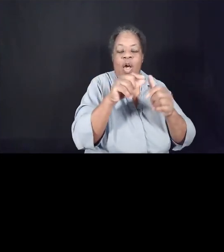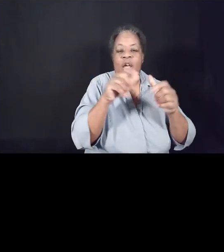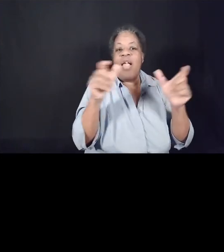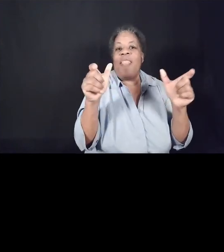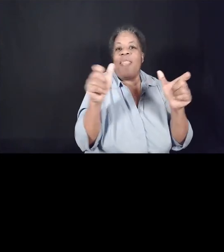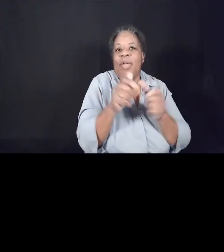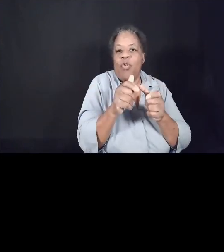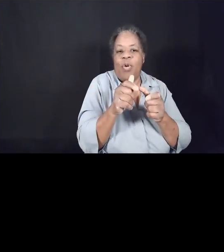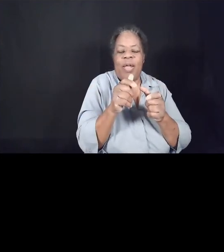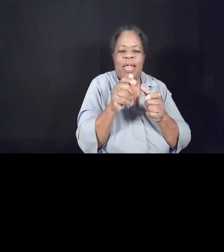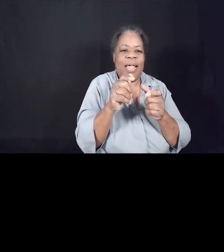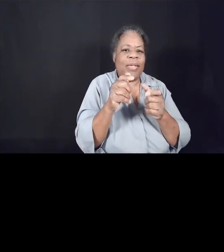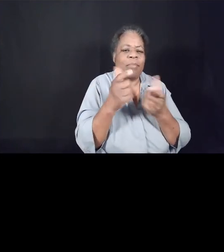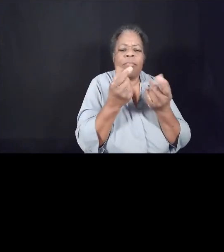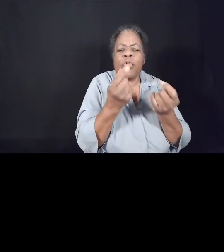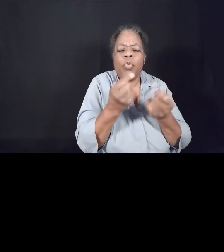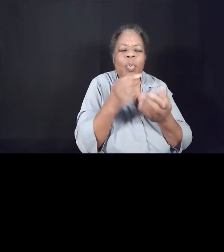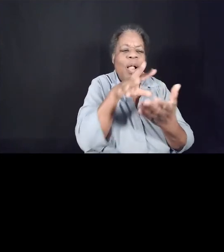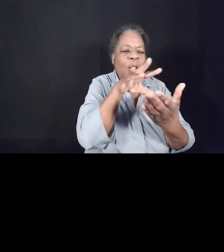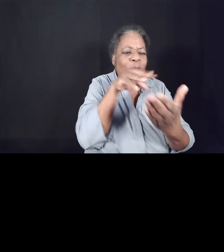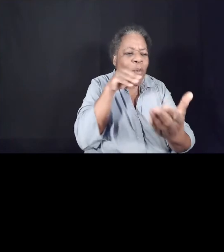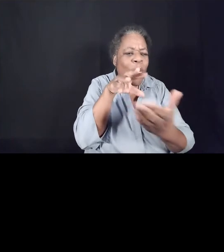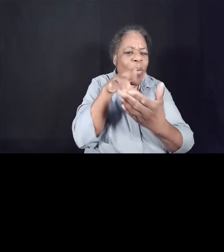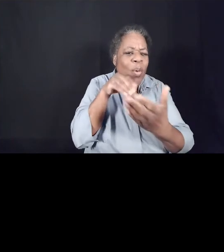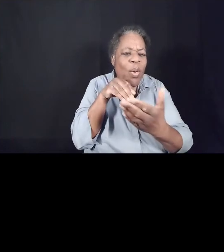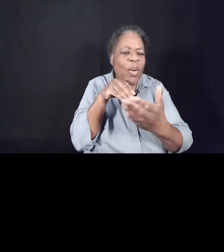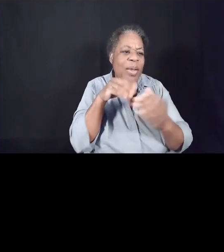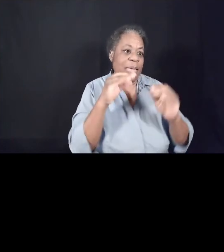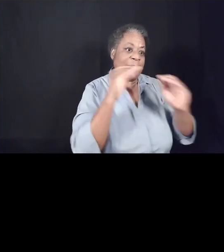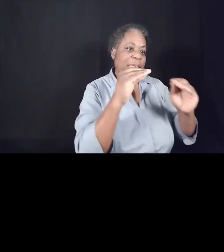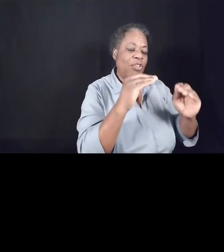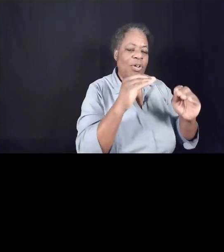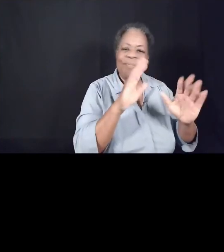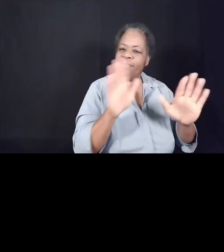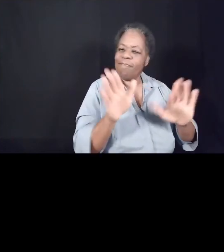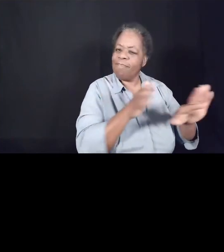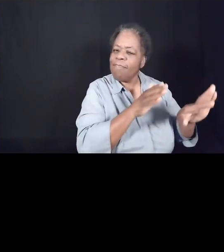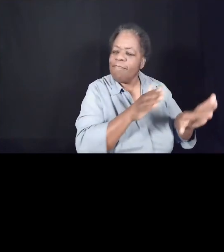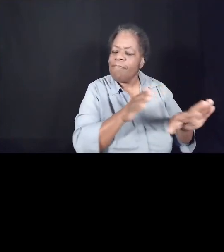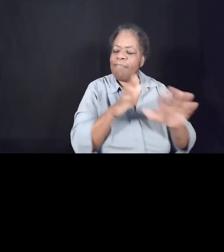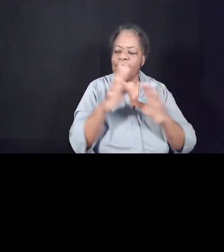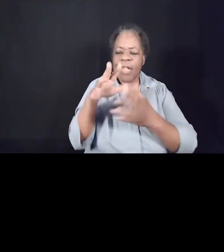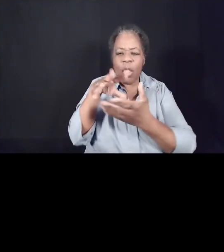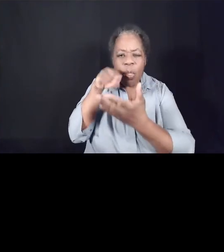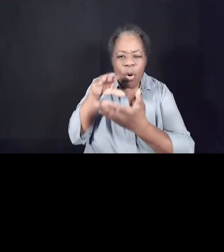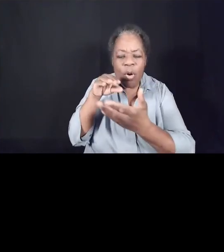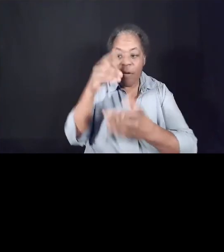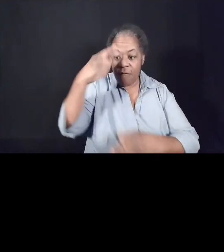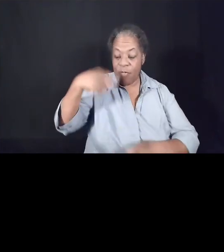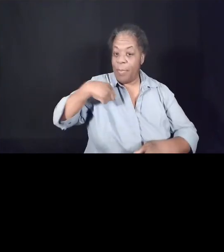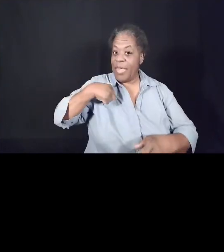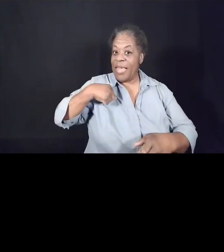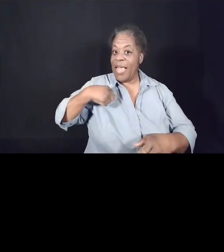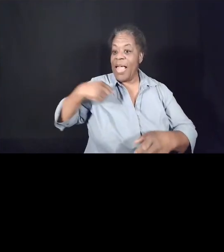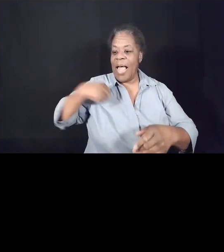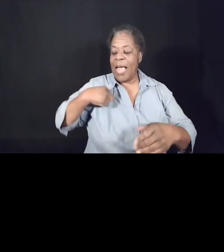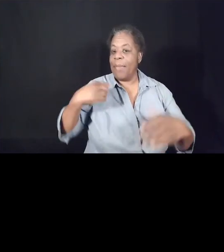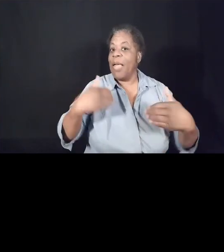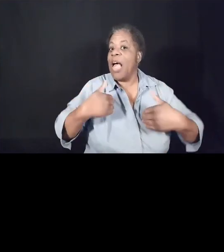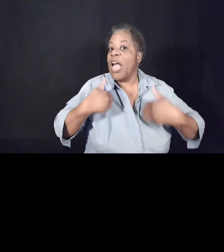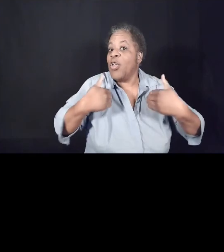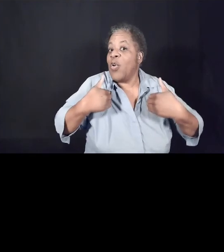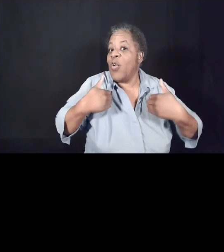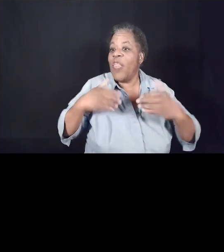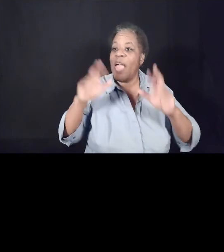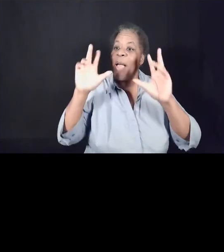teacher, but position yourself in a place that's different. So for me, I am a youth basketball coach